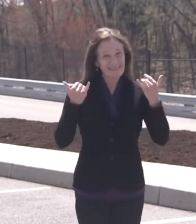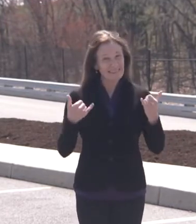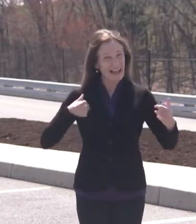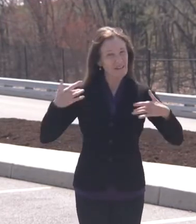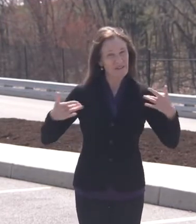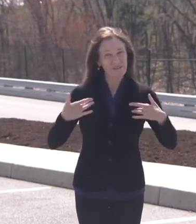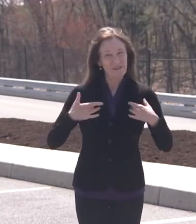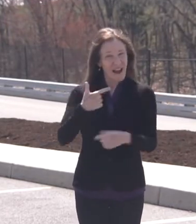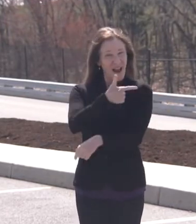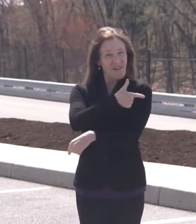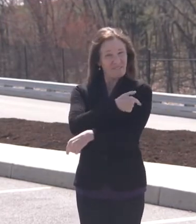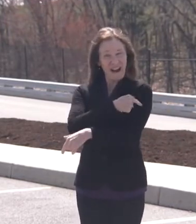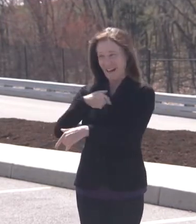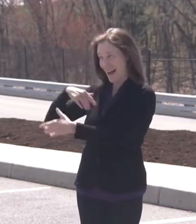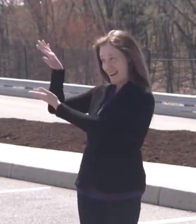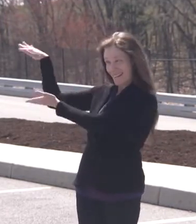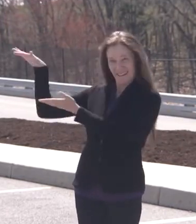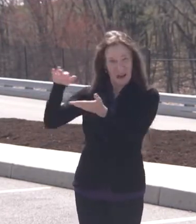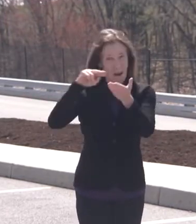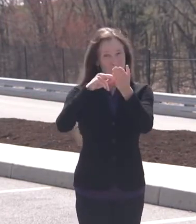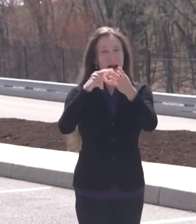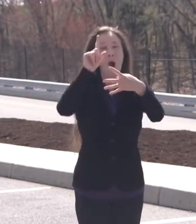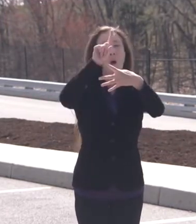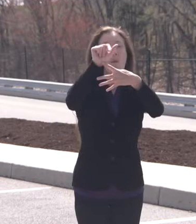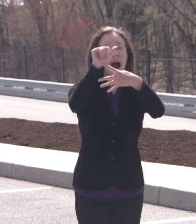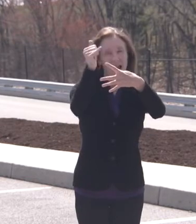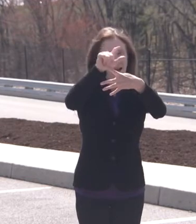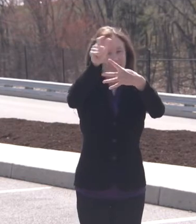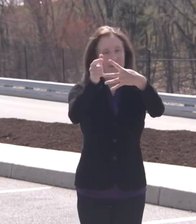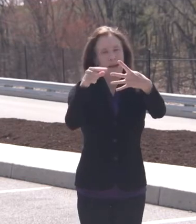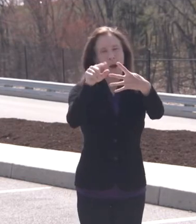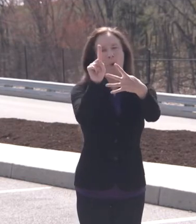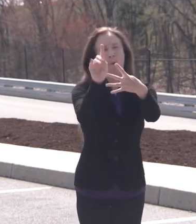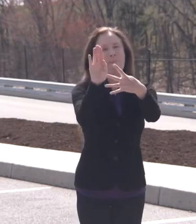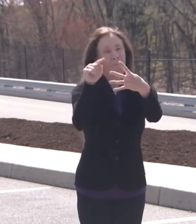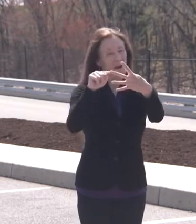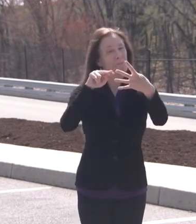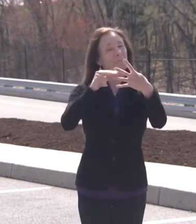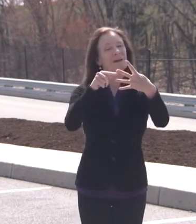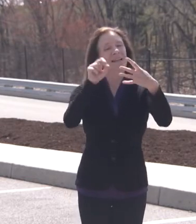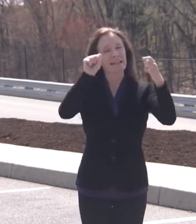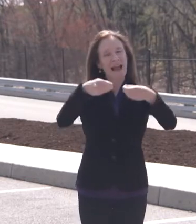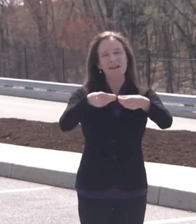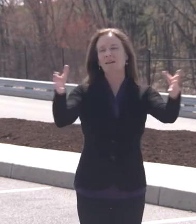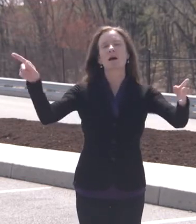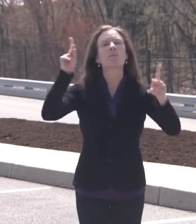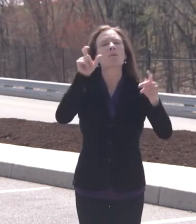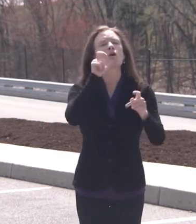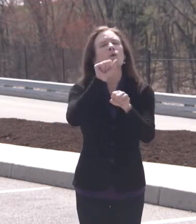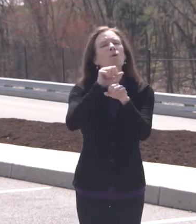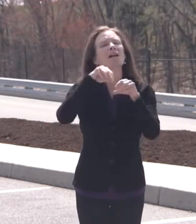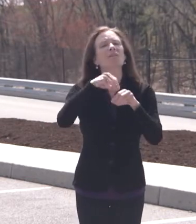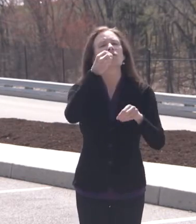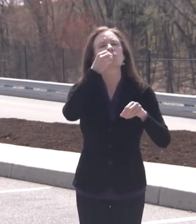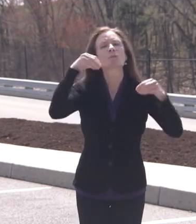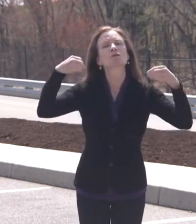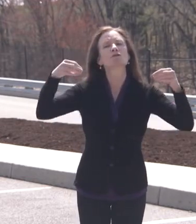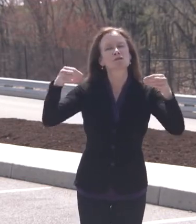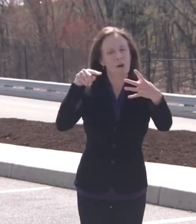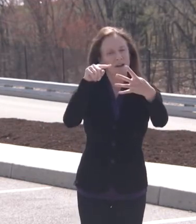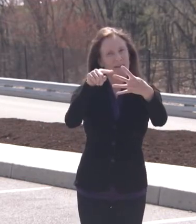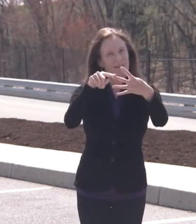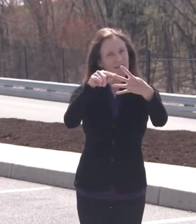eligibility to more groups beyond the phase 1a. Pennsylvania's vaccine rollout has made, as you know, really great